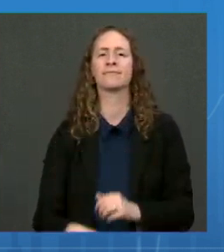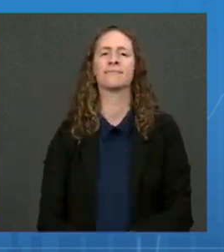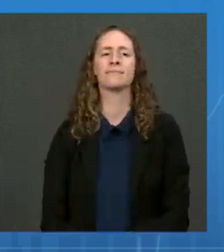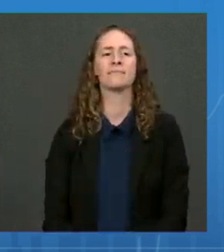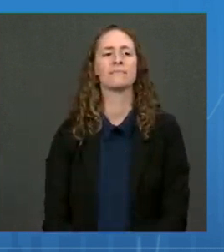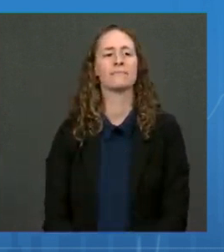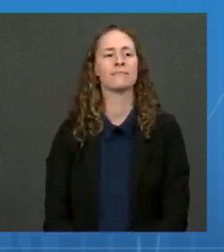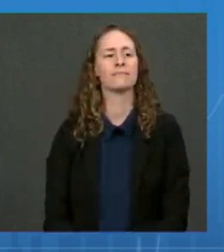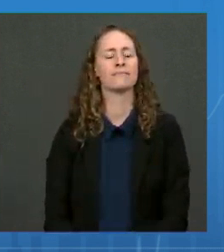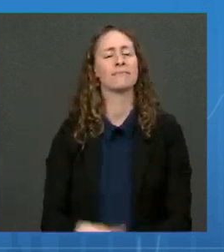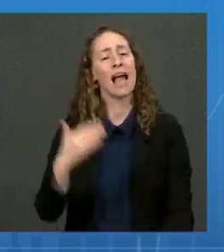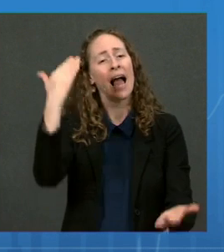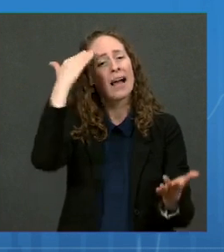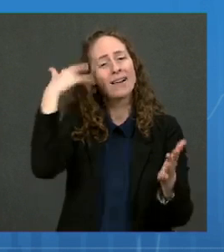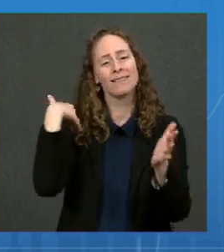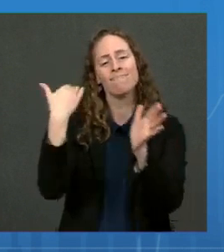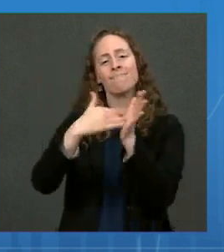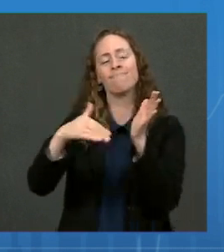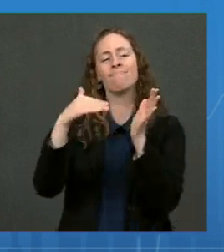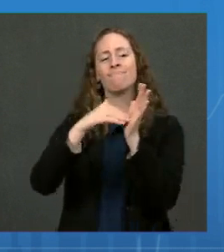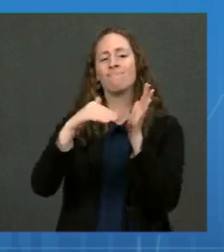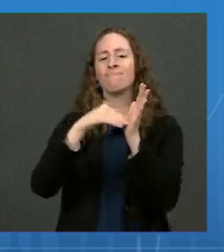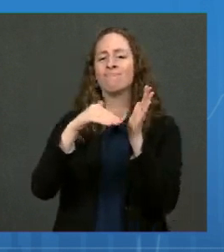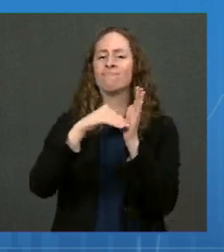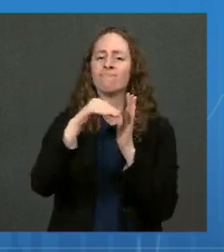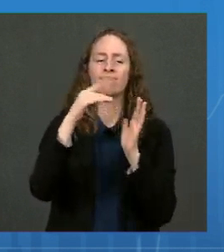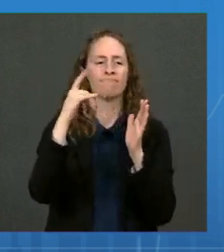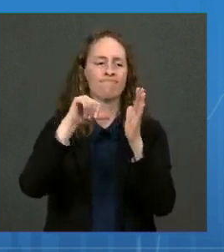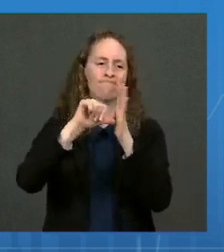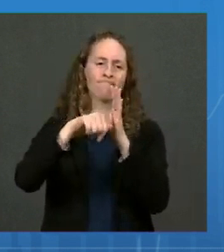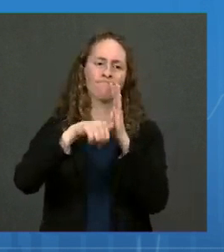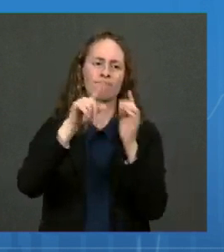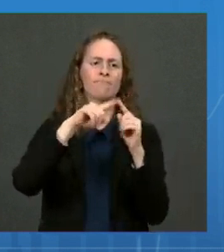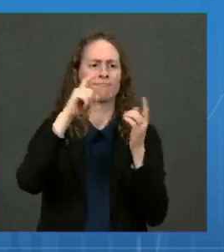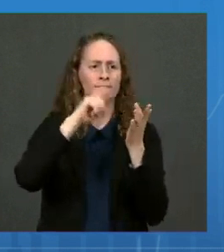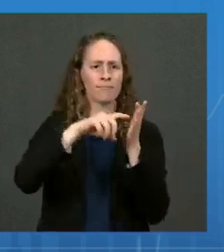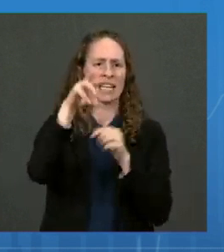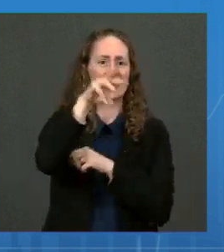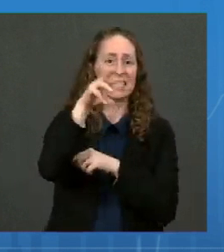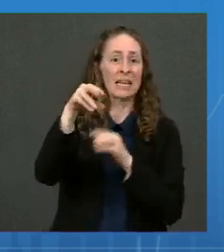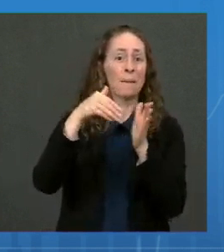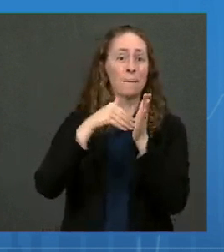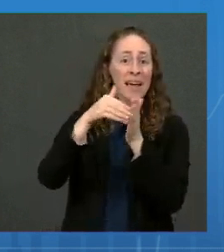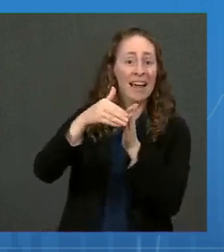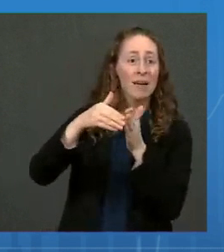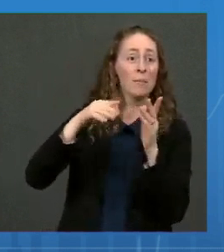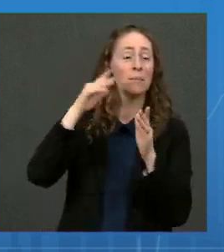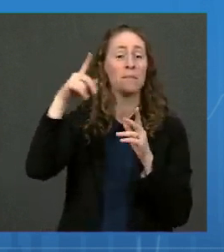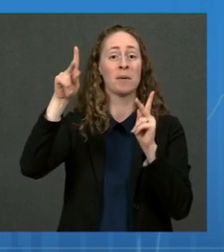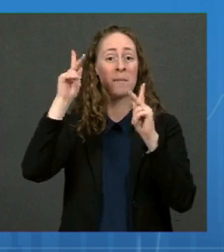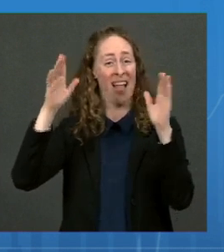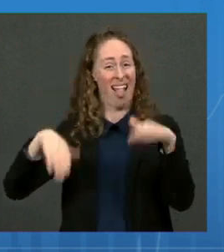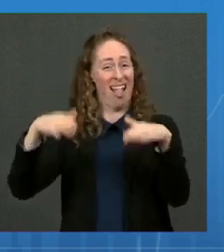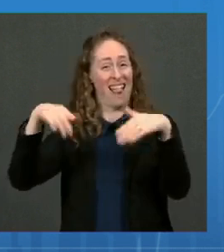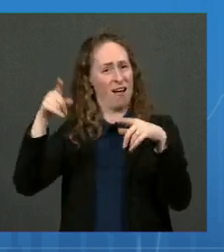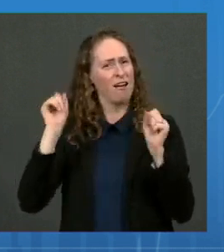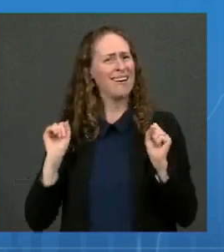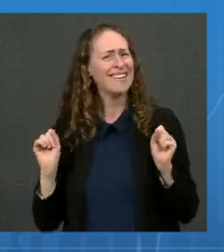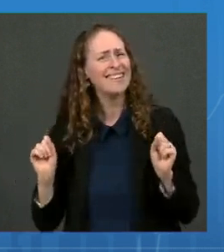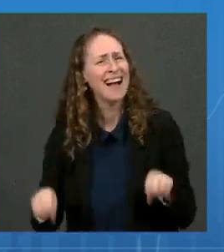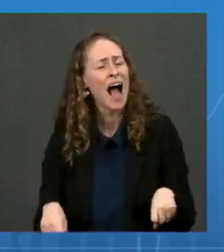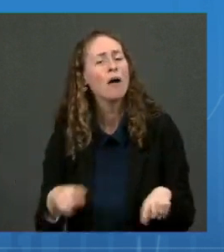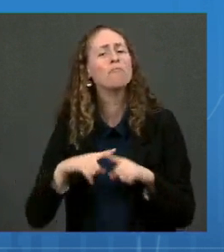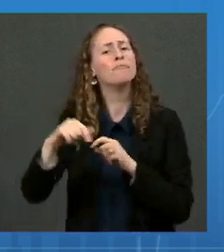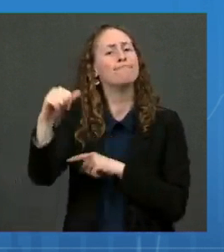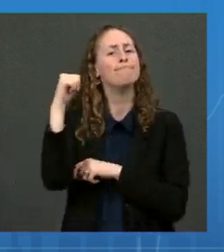over again, about 66 million people who are eligible to be vaccinated, who remain unvaccinated. And